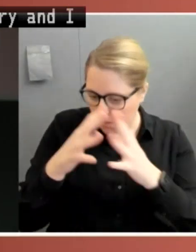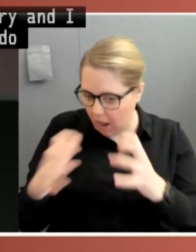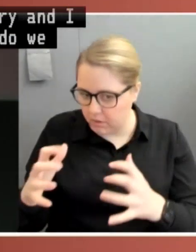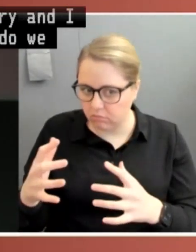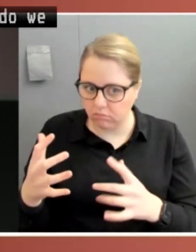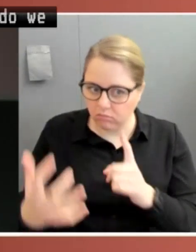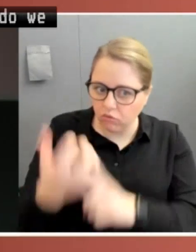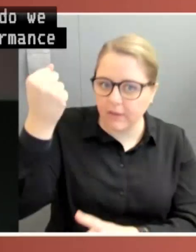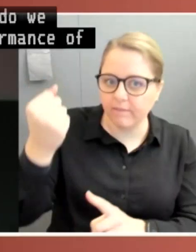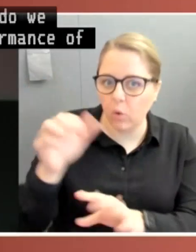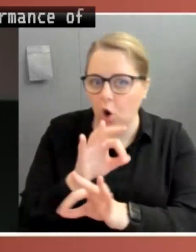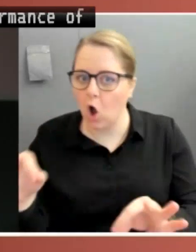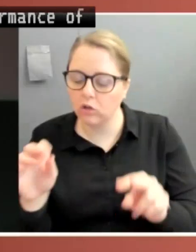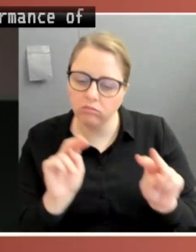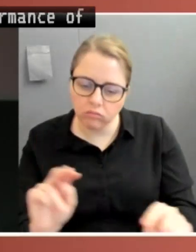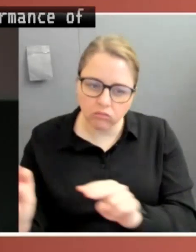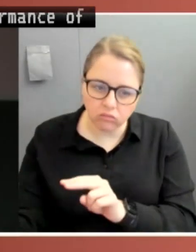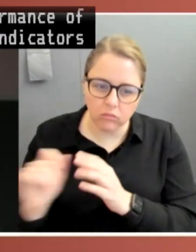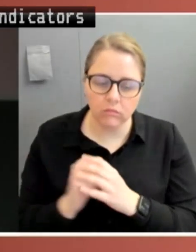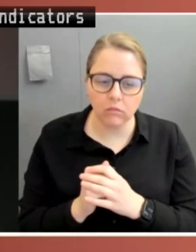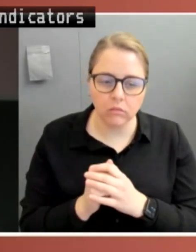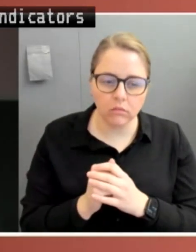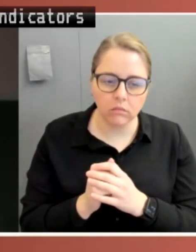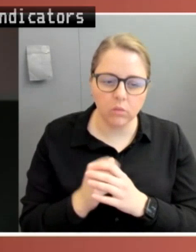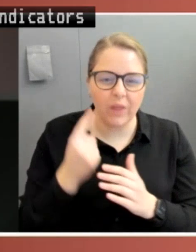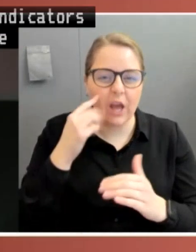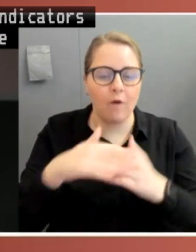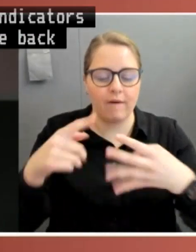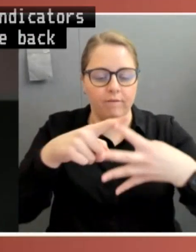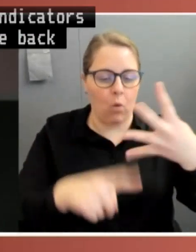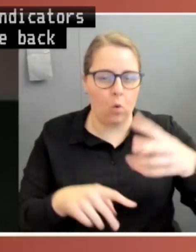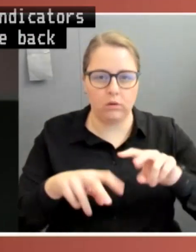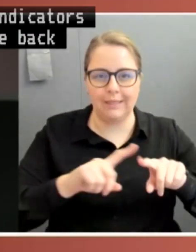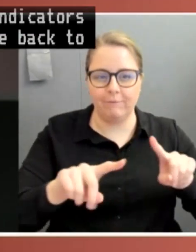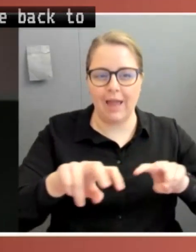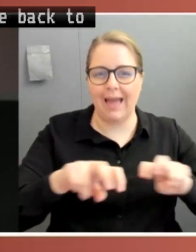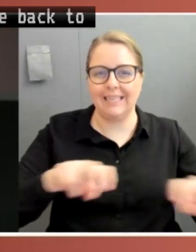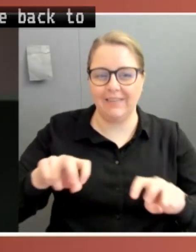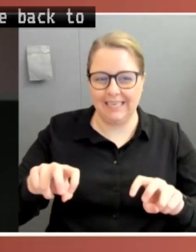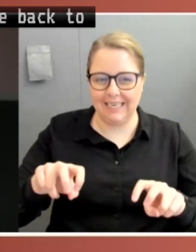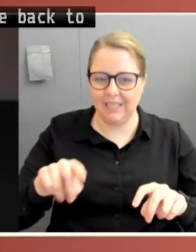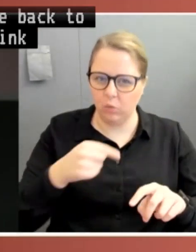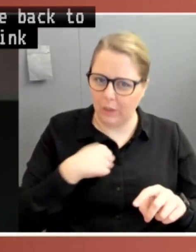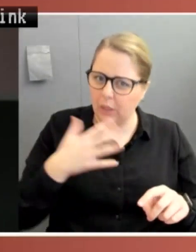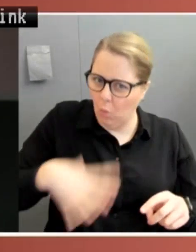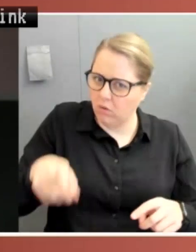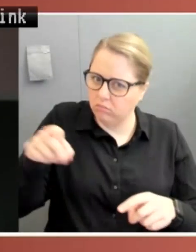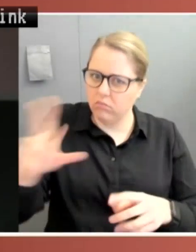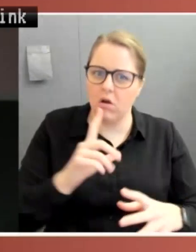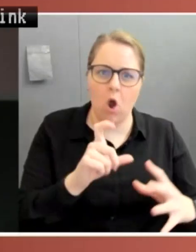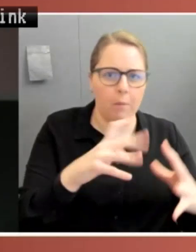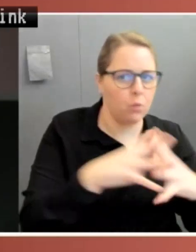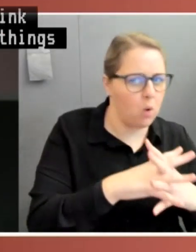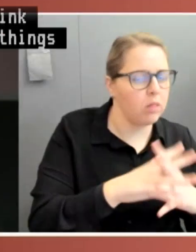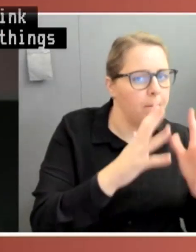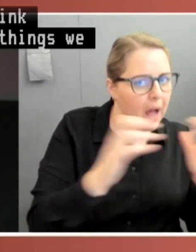And we came back to four activities that we think summarize, these are the things we would expect of the Commonwealth parliament and of the state and